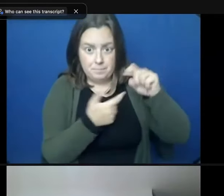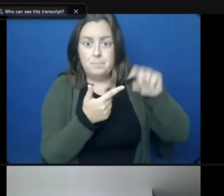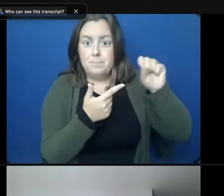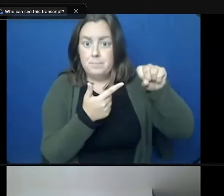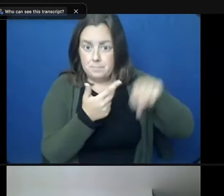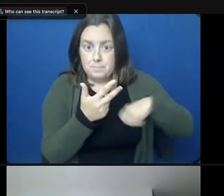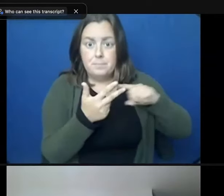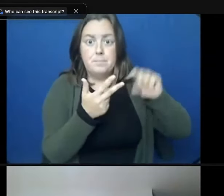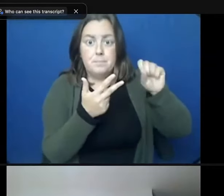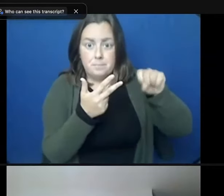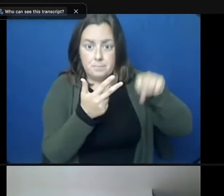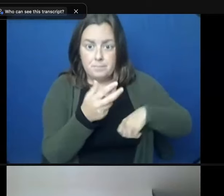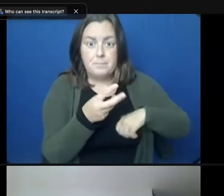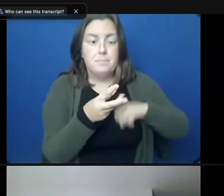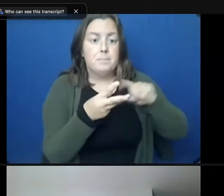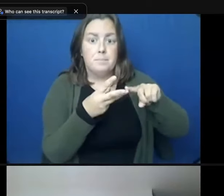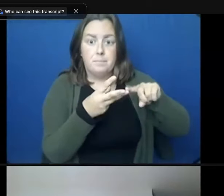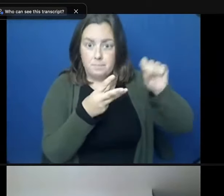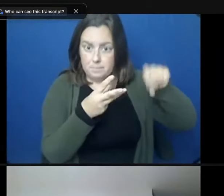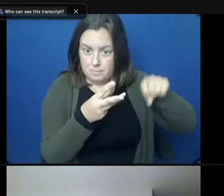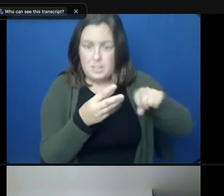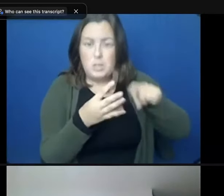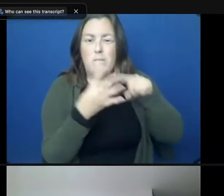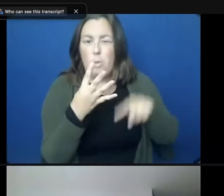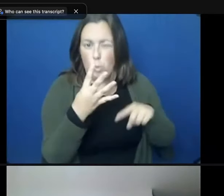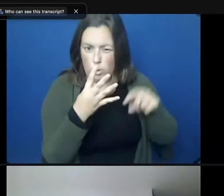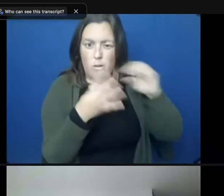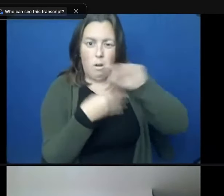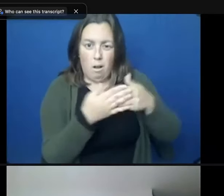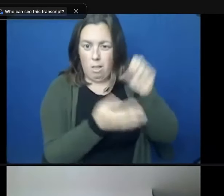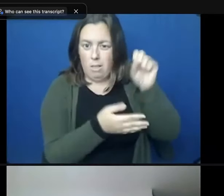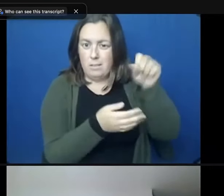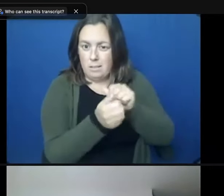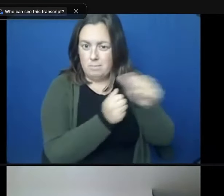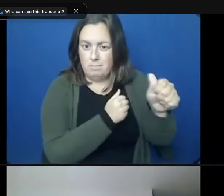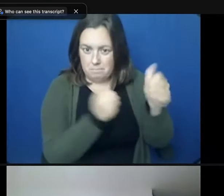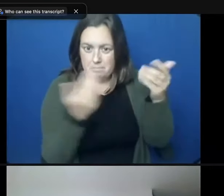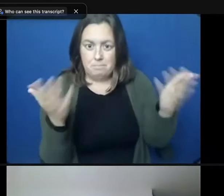Stern? Yes. Mr. Shady? Yes. And Mr. Savasas? Yes. Next up is Lance.